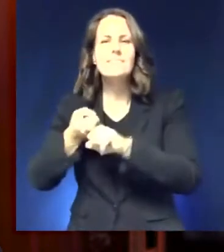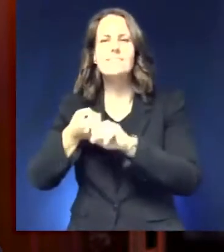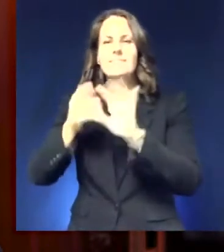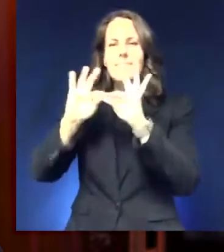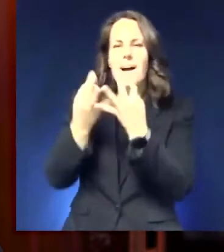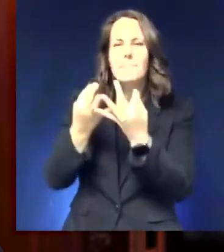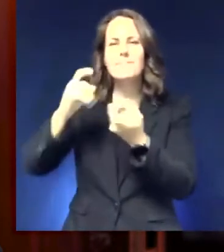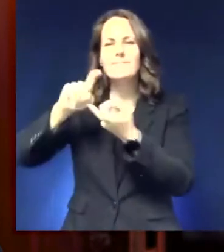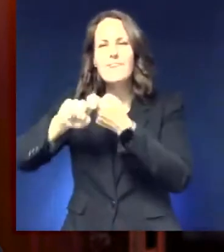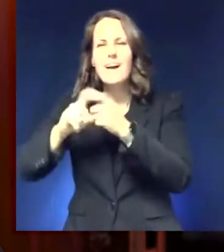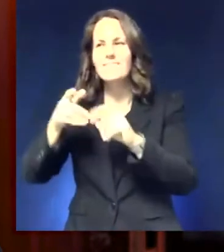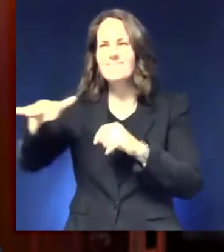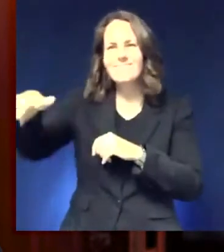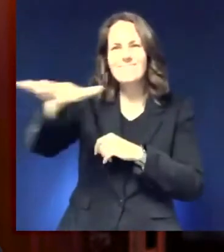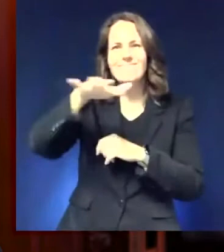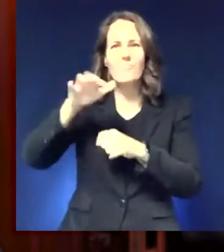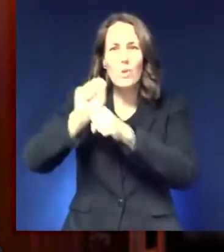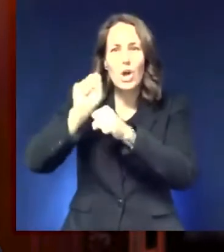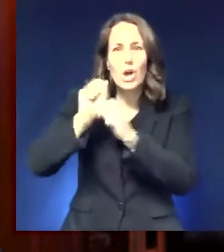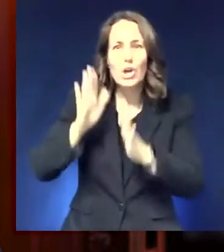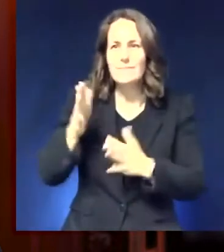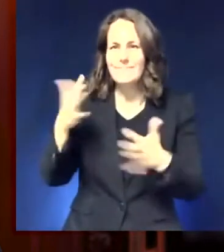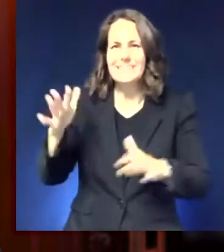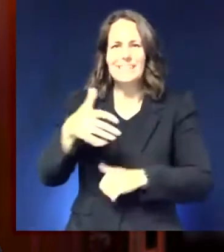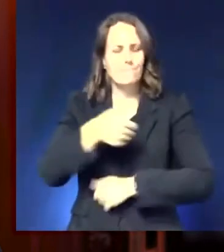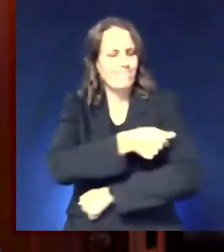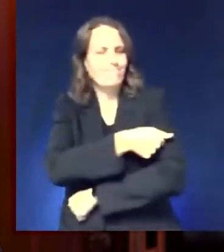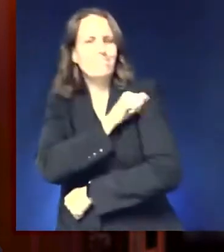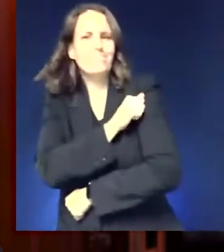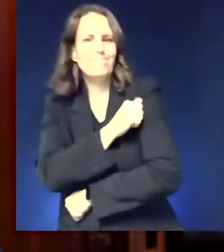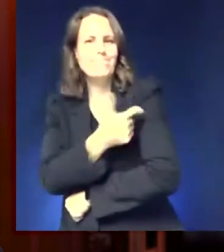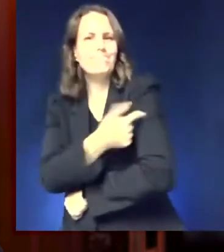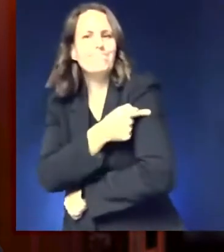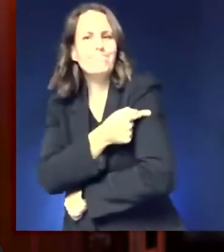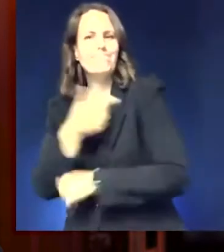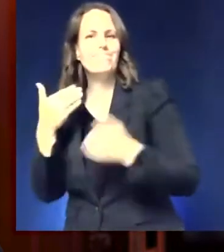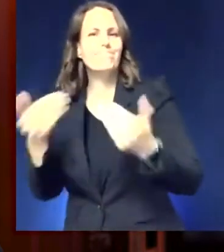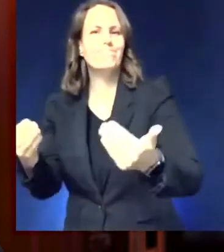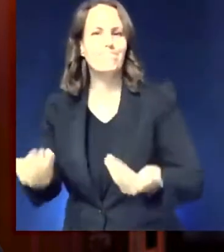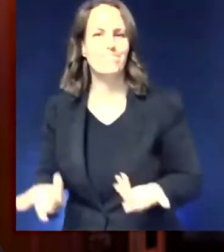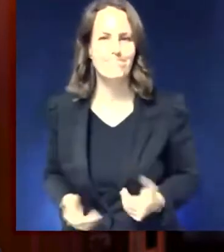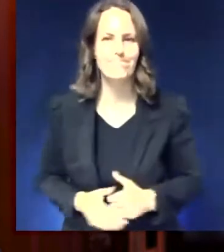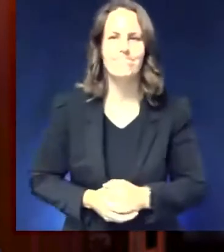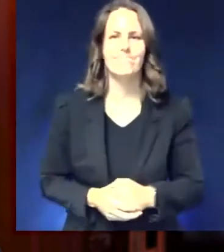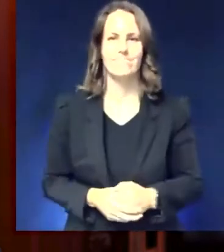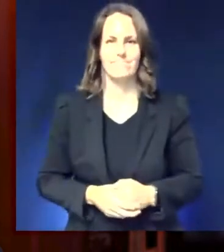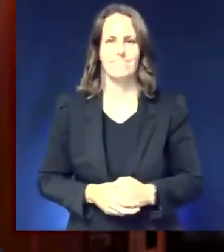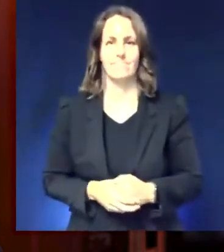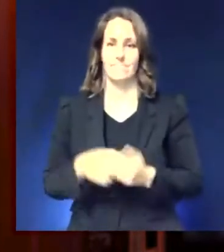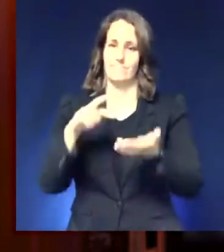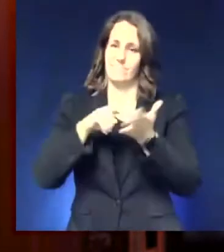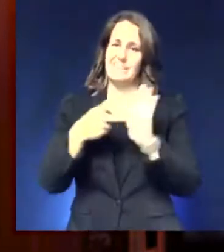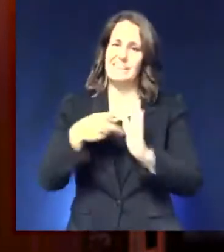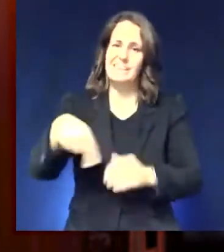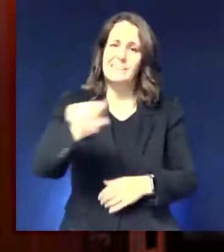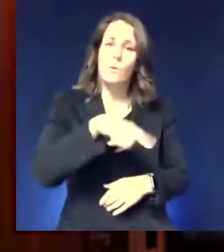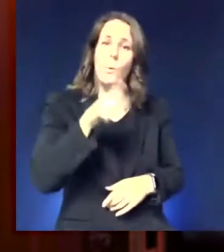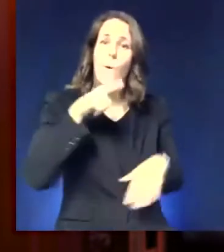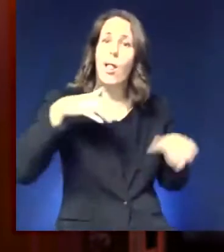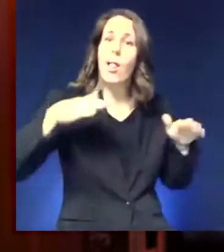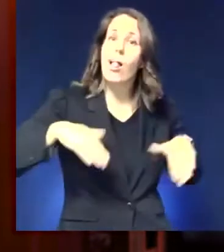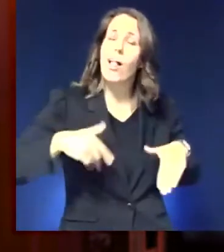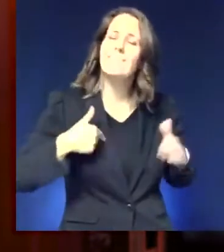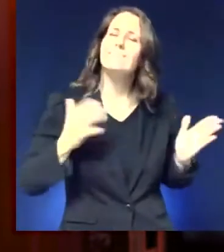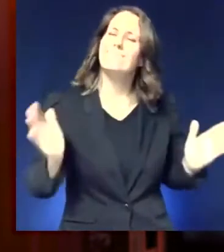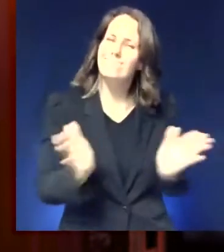friends, but to help protect you too. And that's including more than 300 Wisconsinites that have gotten their vaccine and a